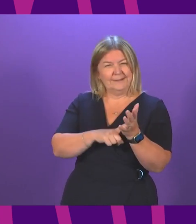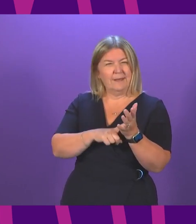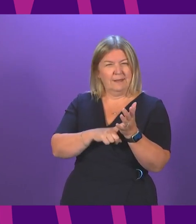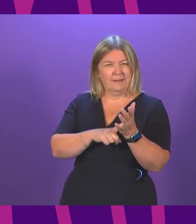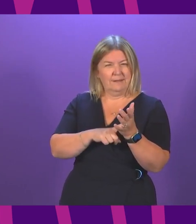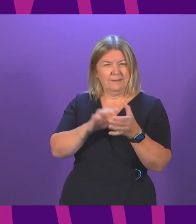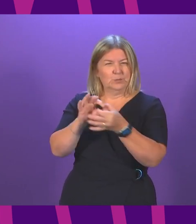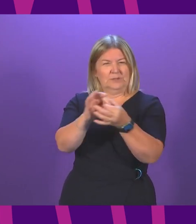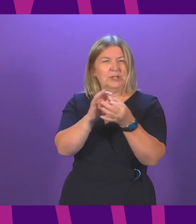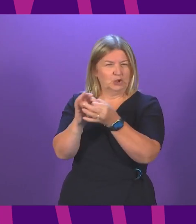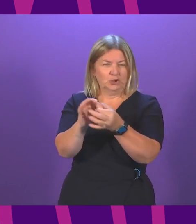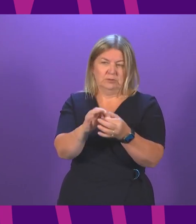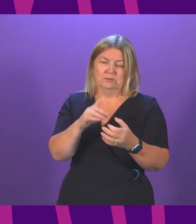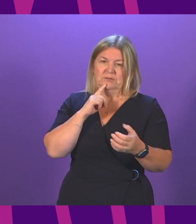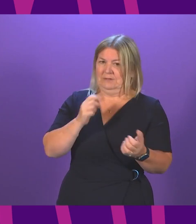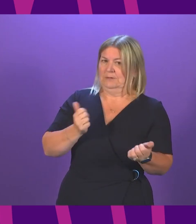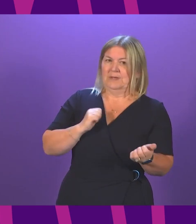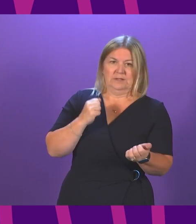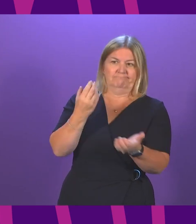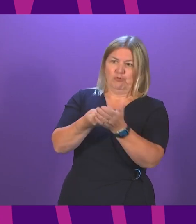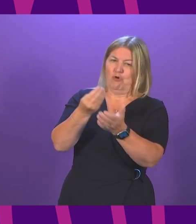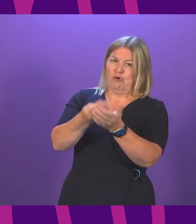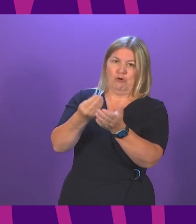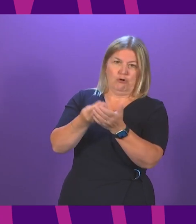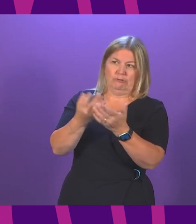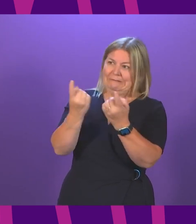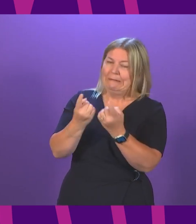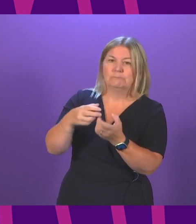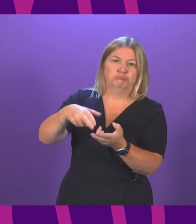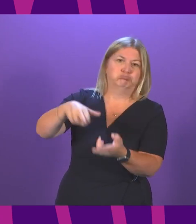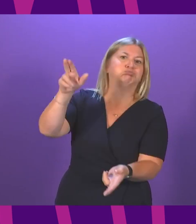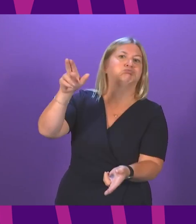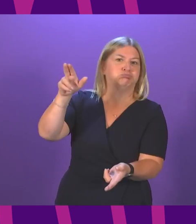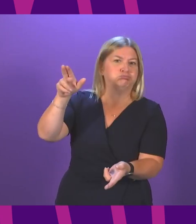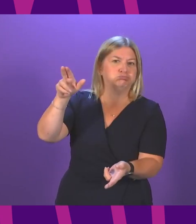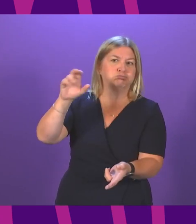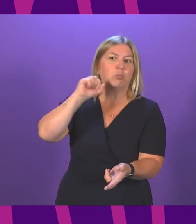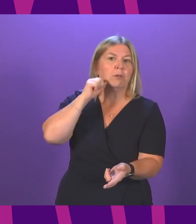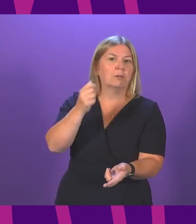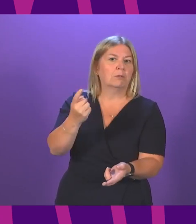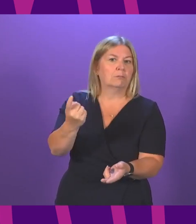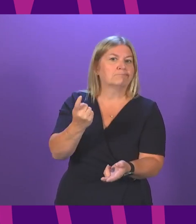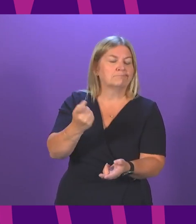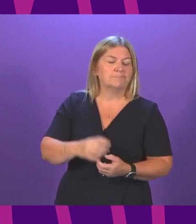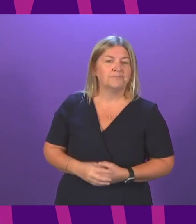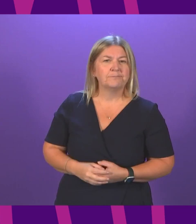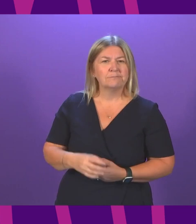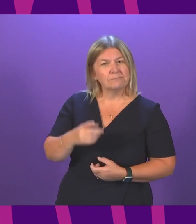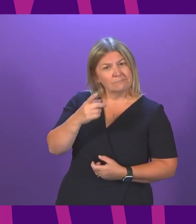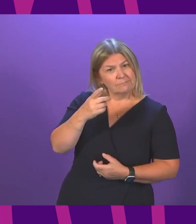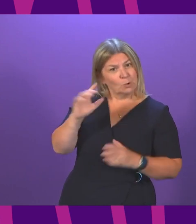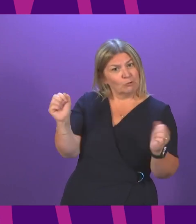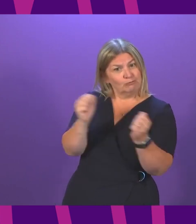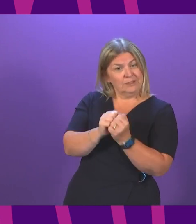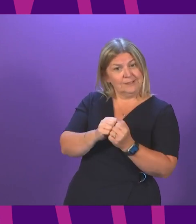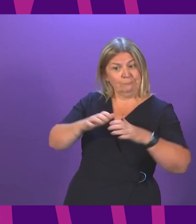increases and disruption in the coming months due to the Tory-led Brexit. Does the First Minister agree with me that Brexit has been nothing short of a disaster